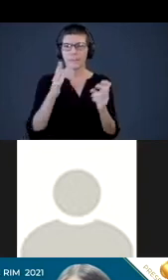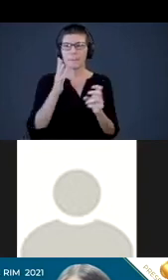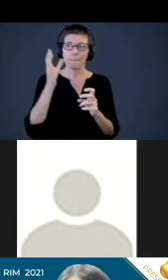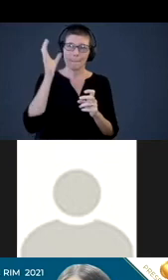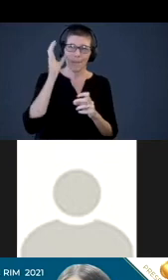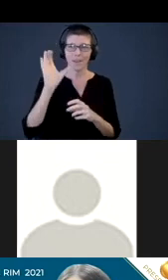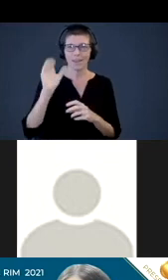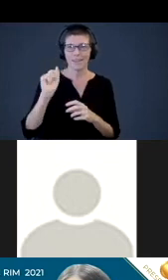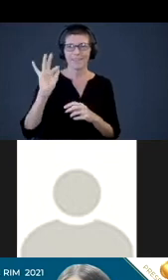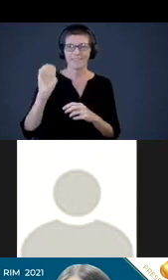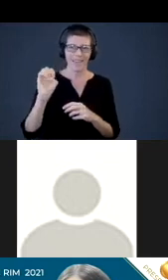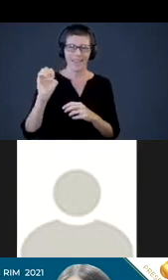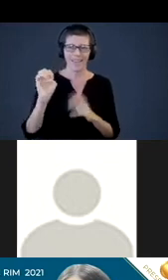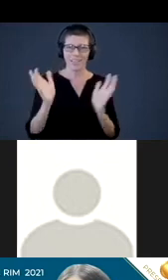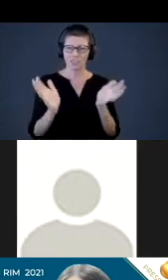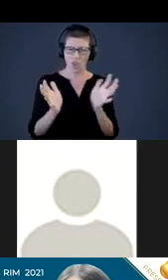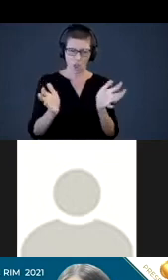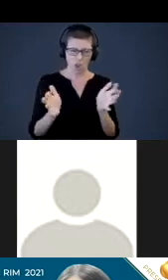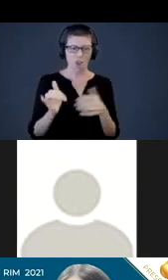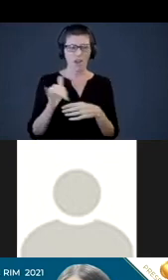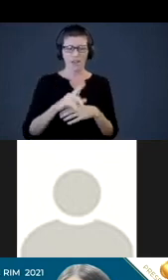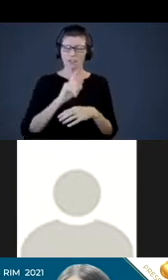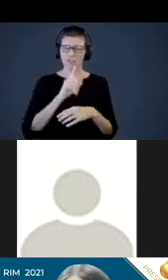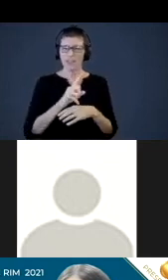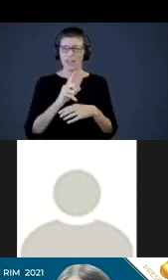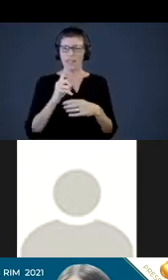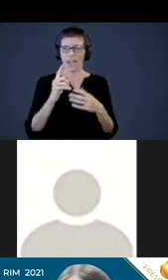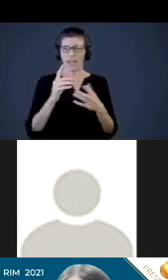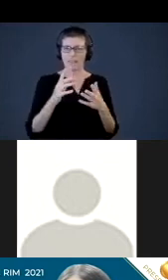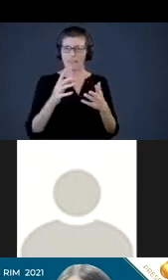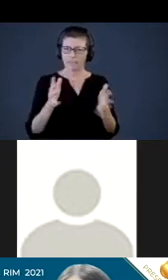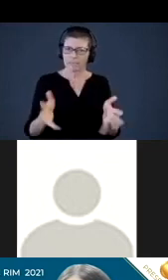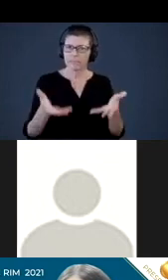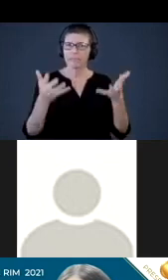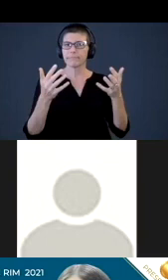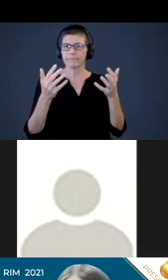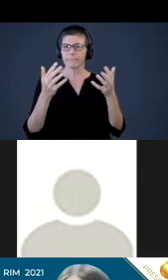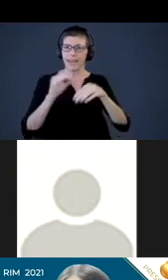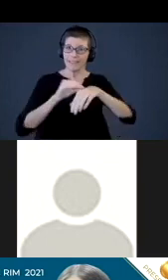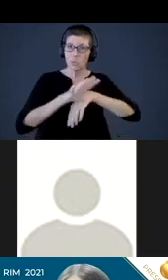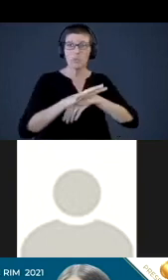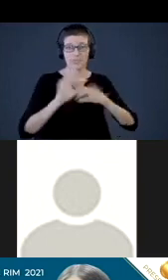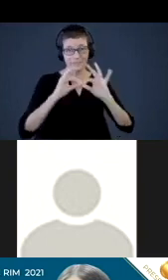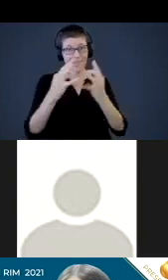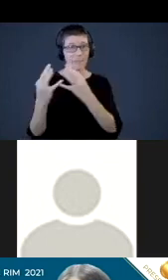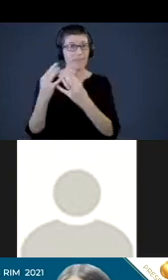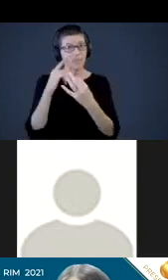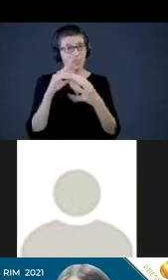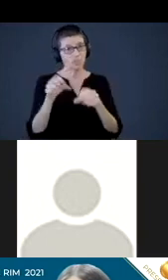talks, and is really kind of, I guess, amped up and influenced even families to do that networking.